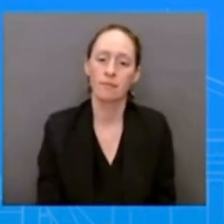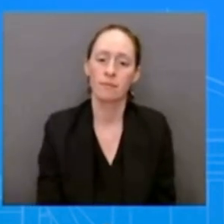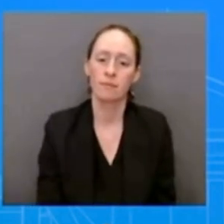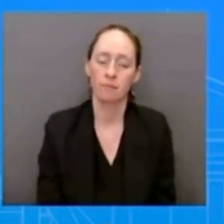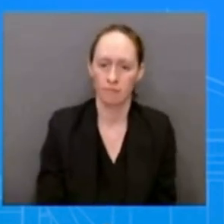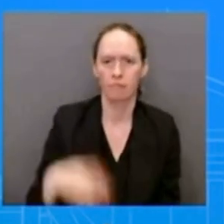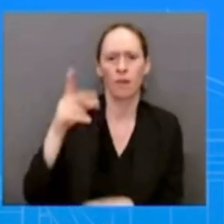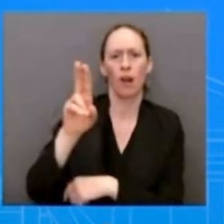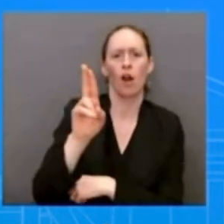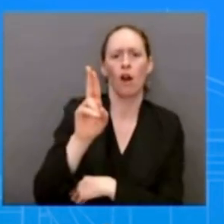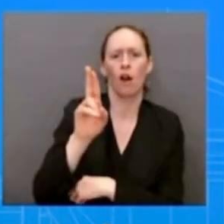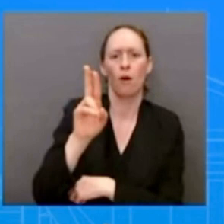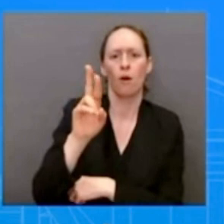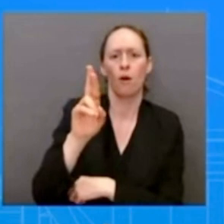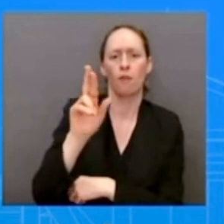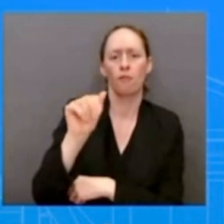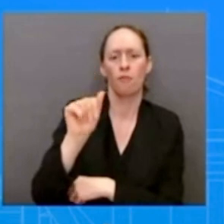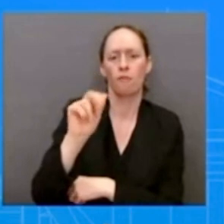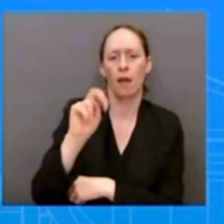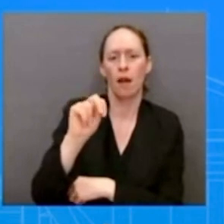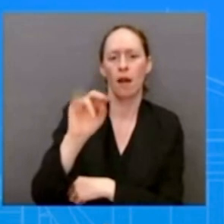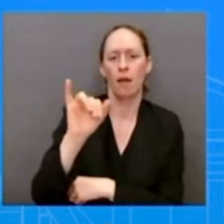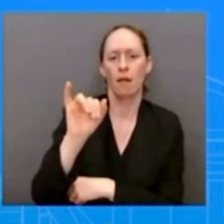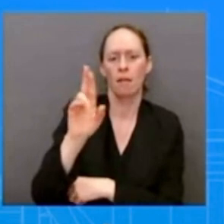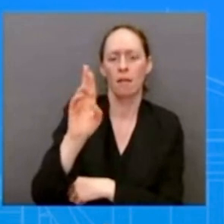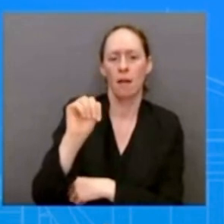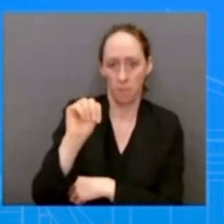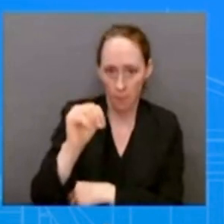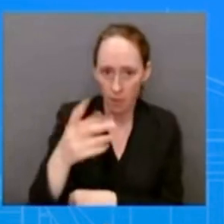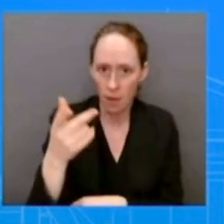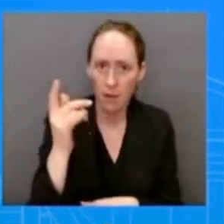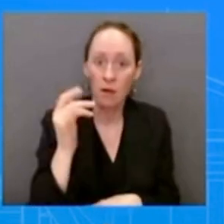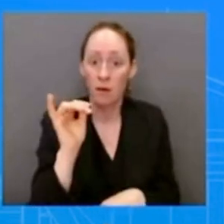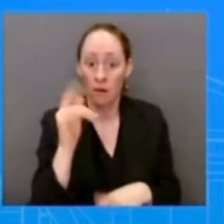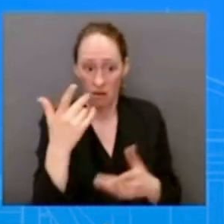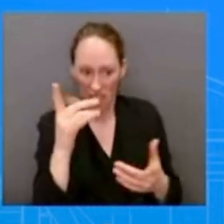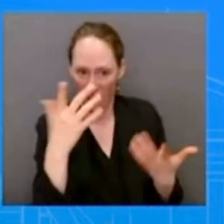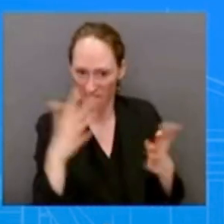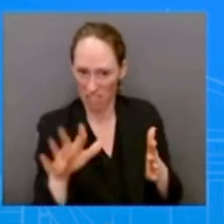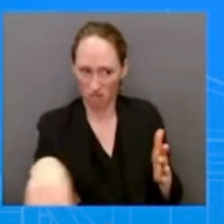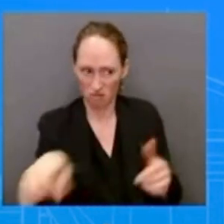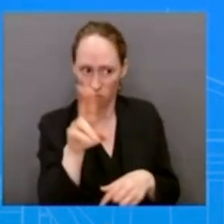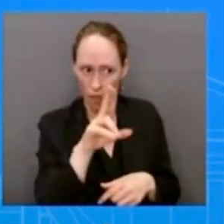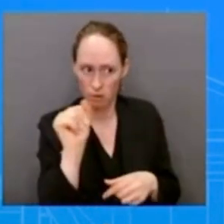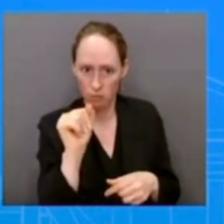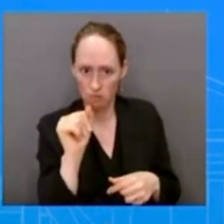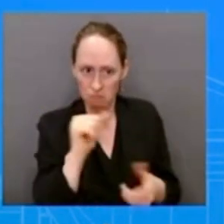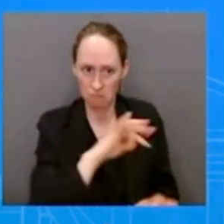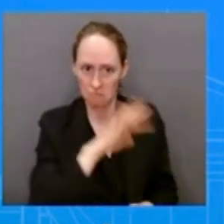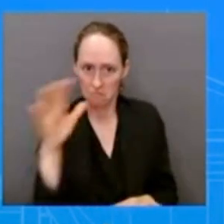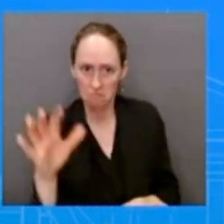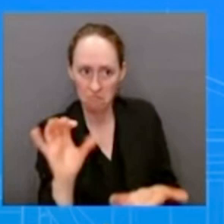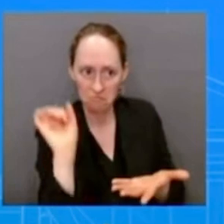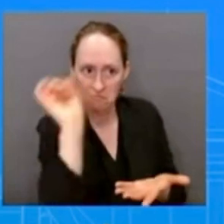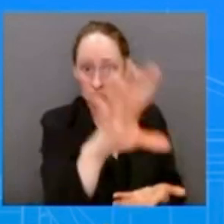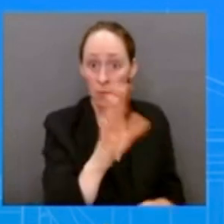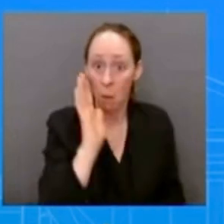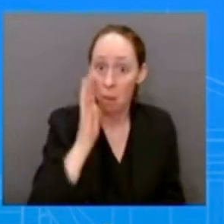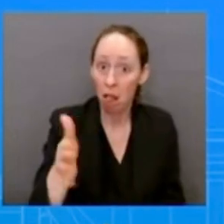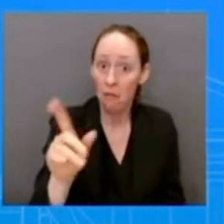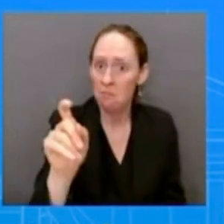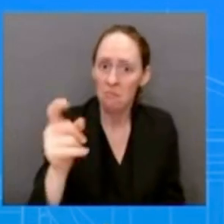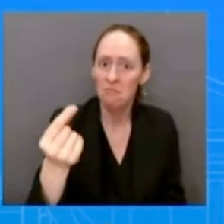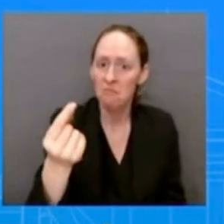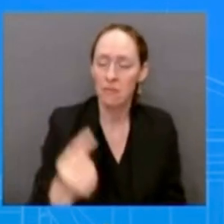the Ukrainians would it do so and just and and secondly what do you make the Russian and better Russian kind of veiled